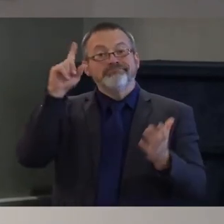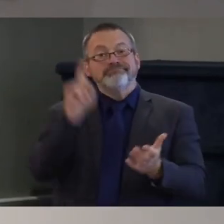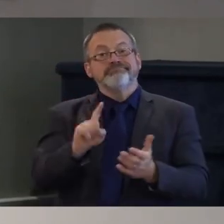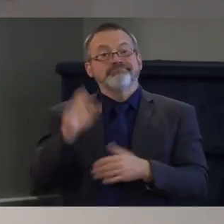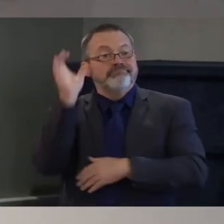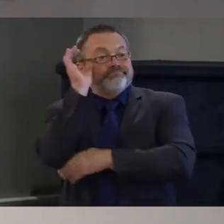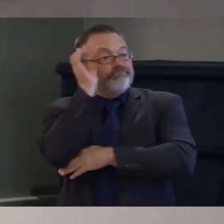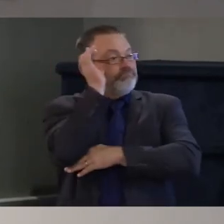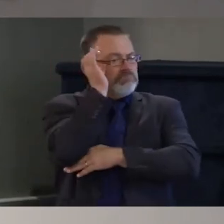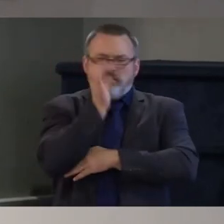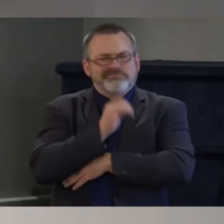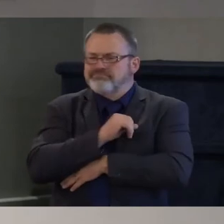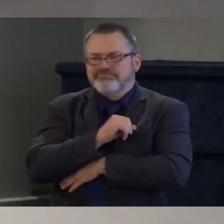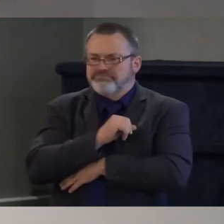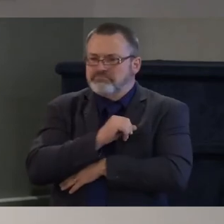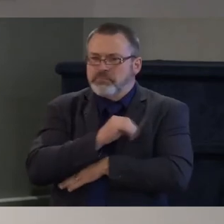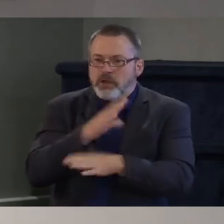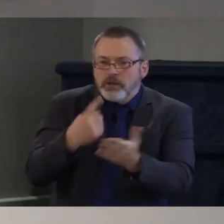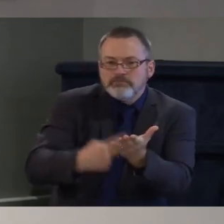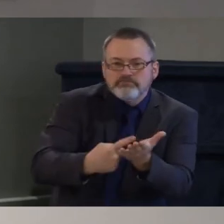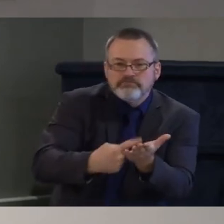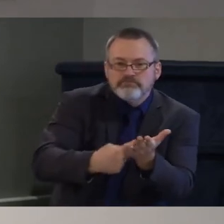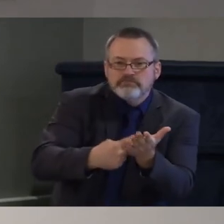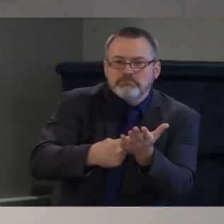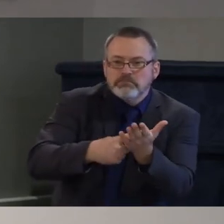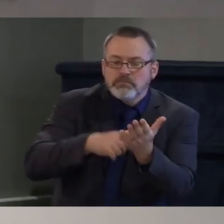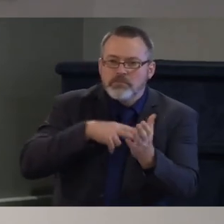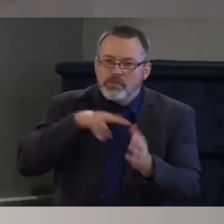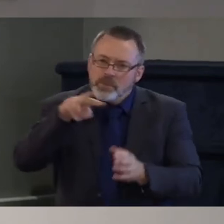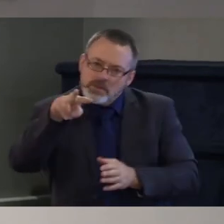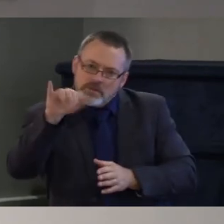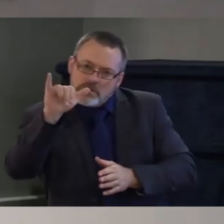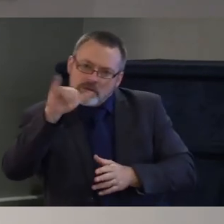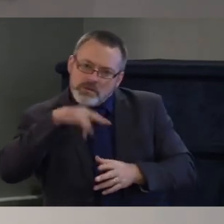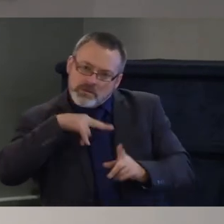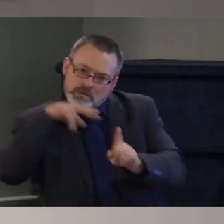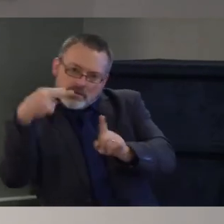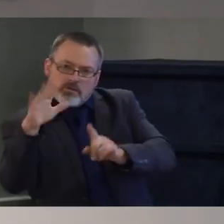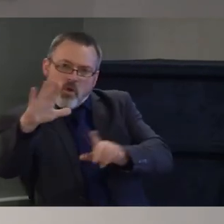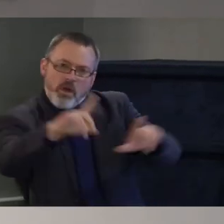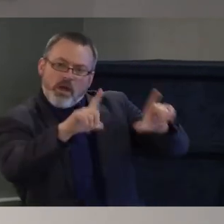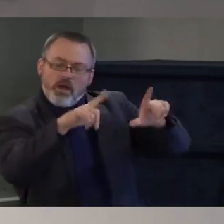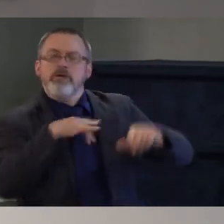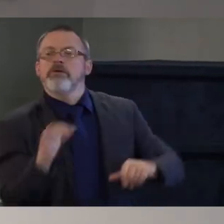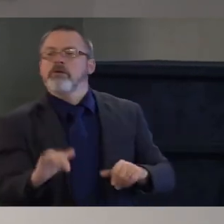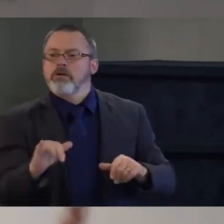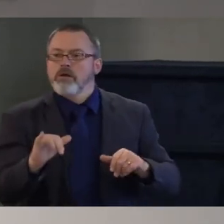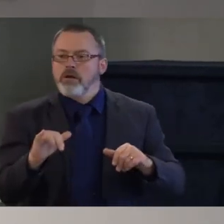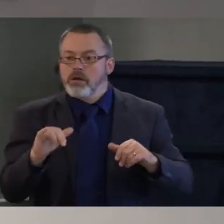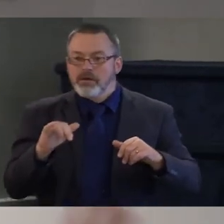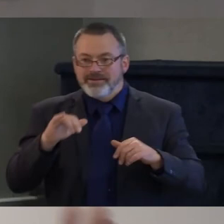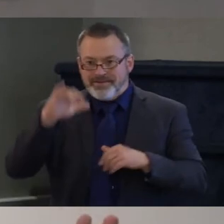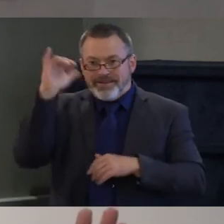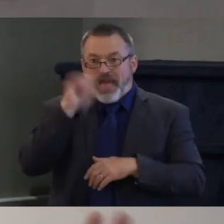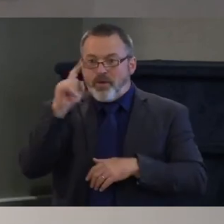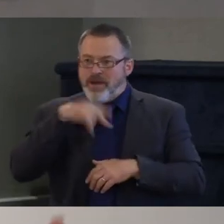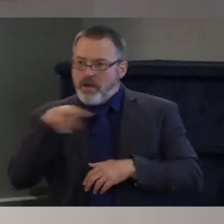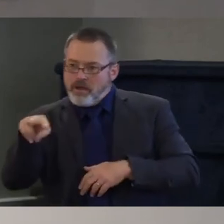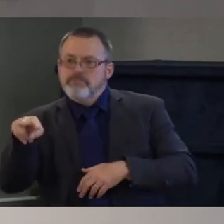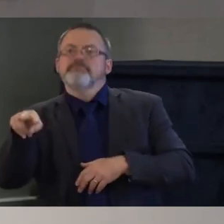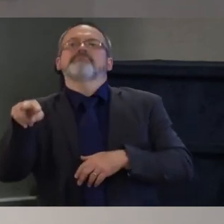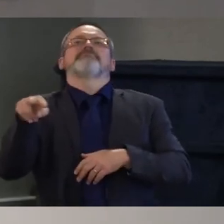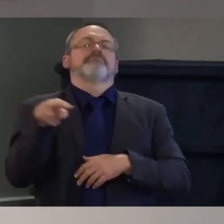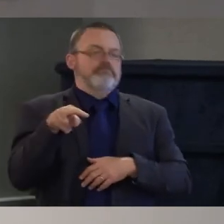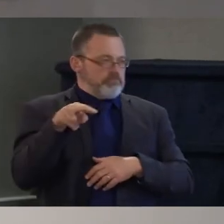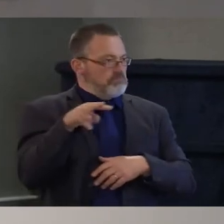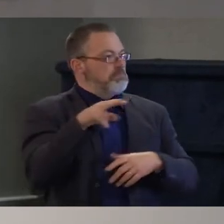initiatives conducted online with appropriate safeguards um the ability to actually influence policy not just saying i'm going to listen to you